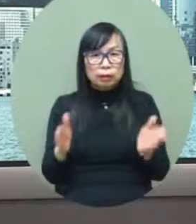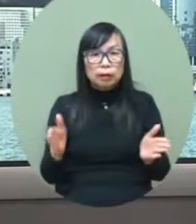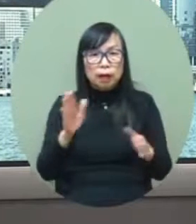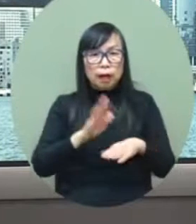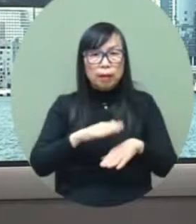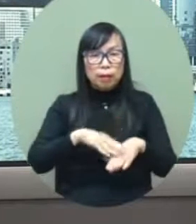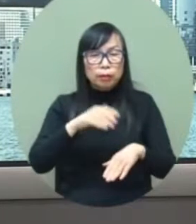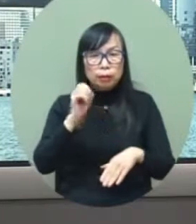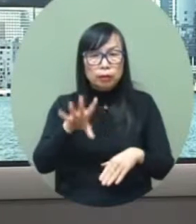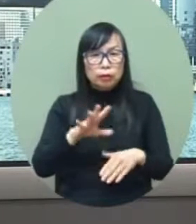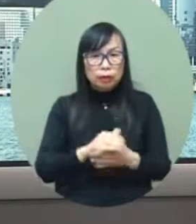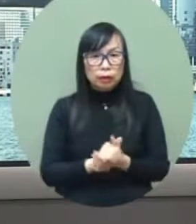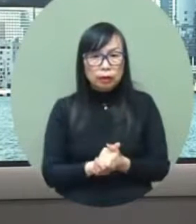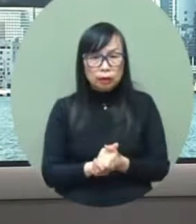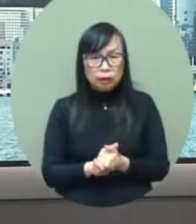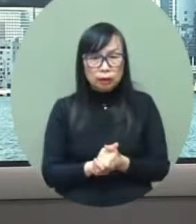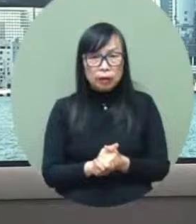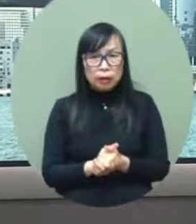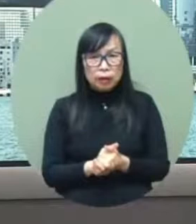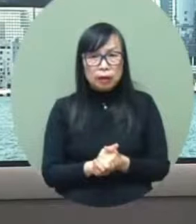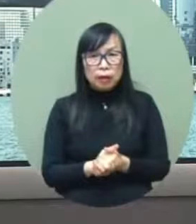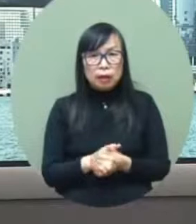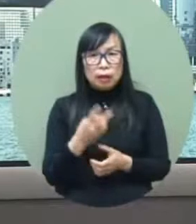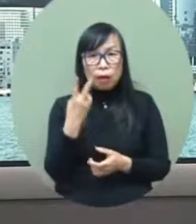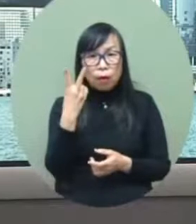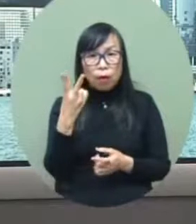we've entered a new phase of covet